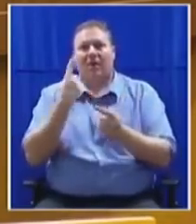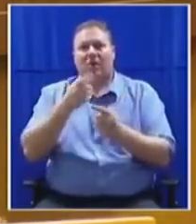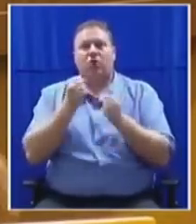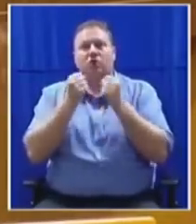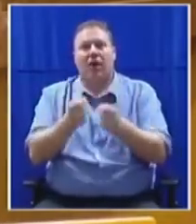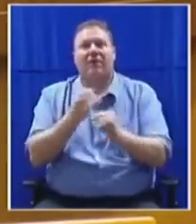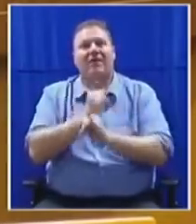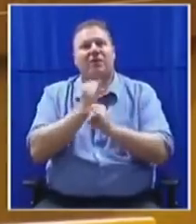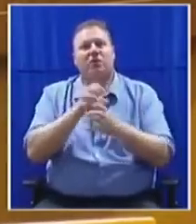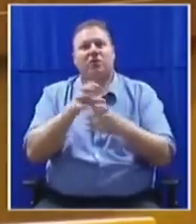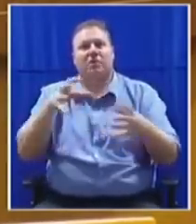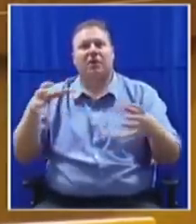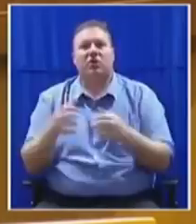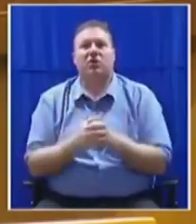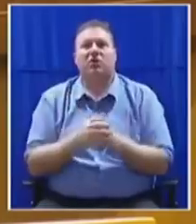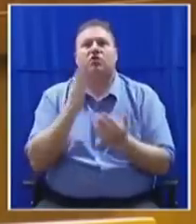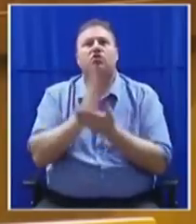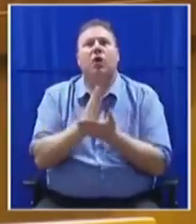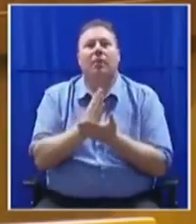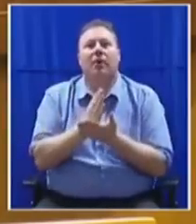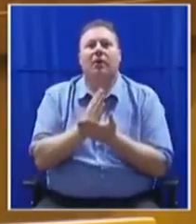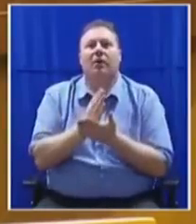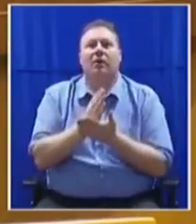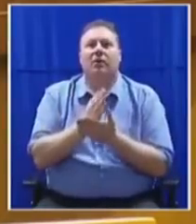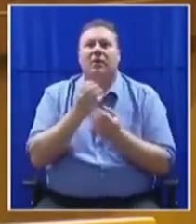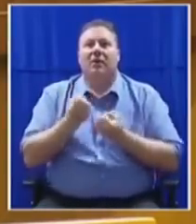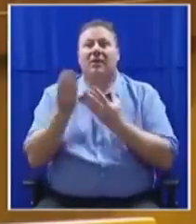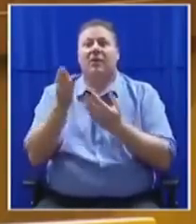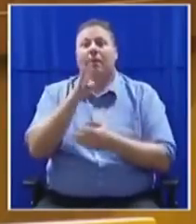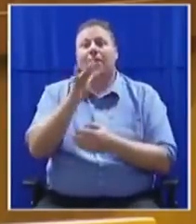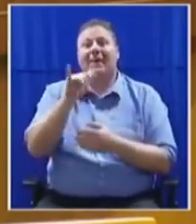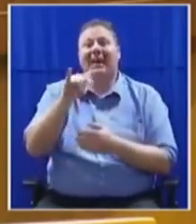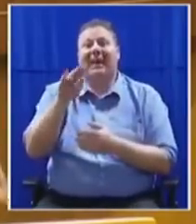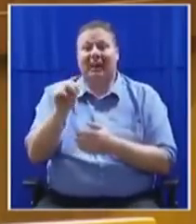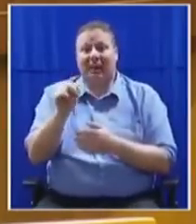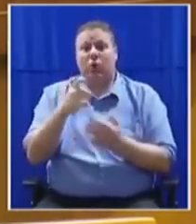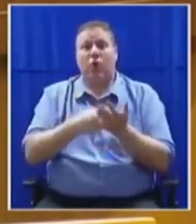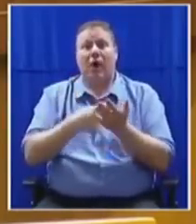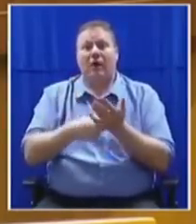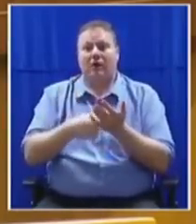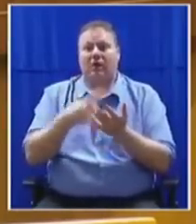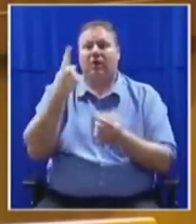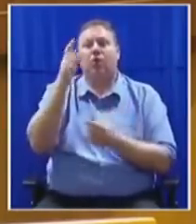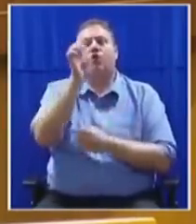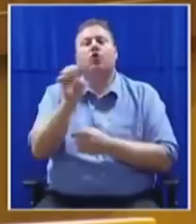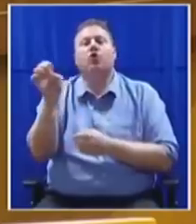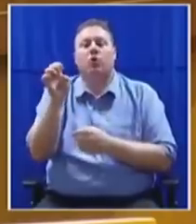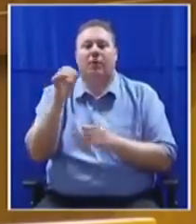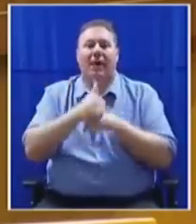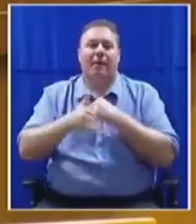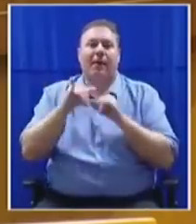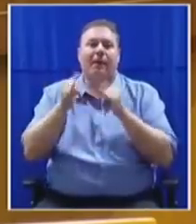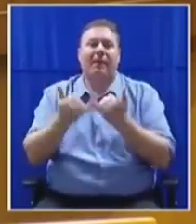And stop this thing of giving billions of rands and subsidies to European companies that come here.